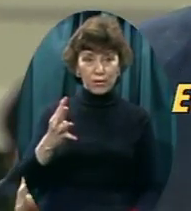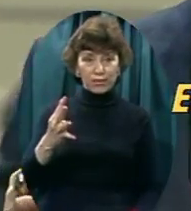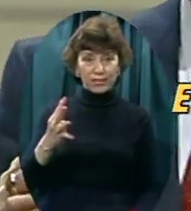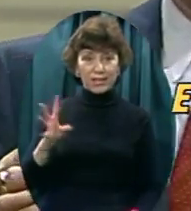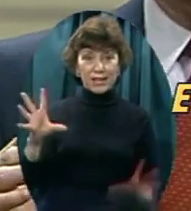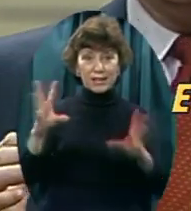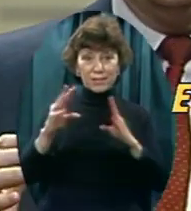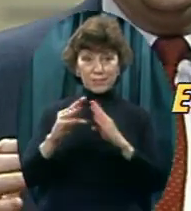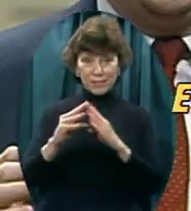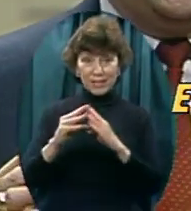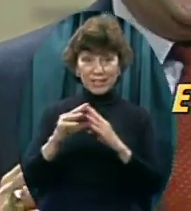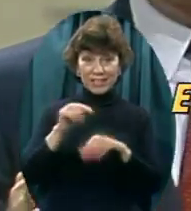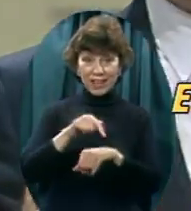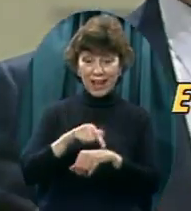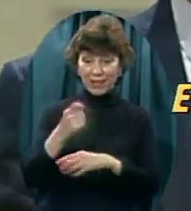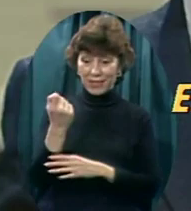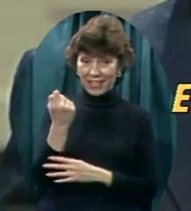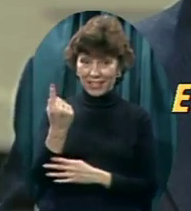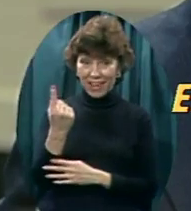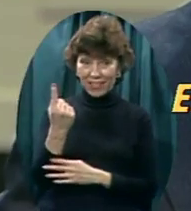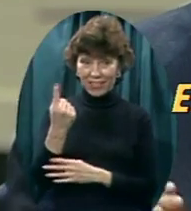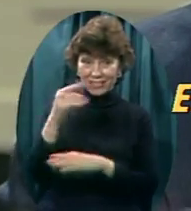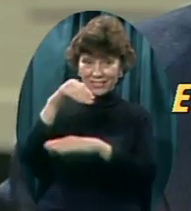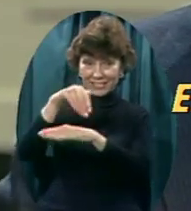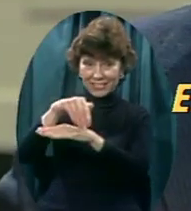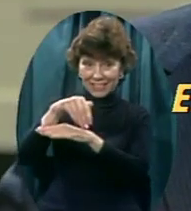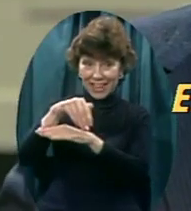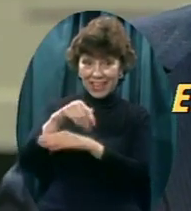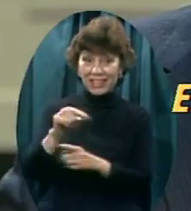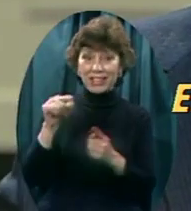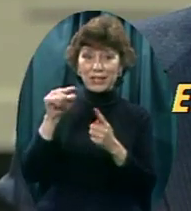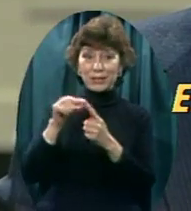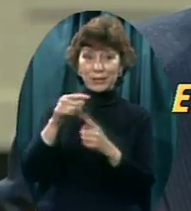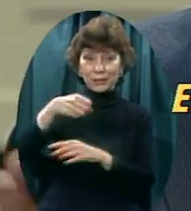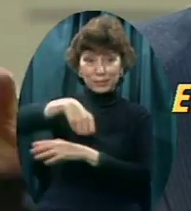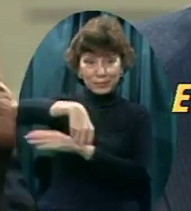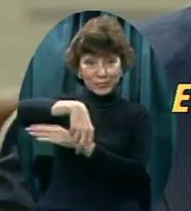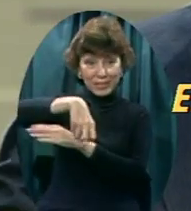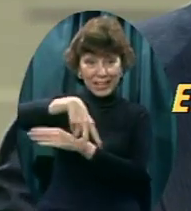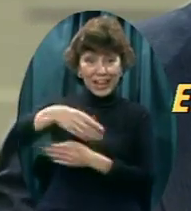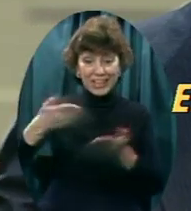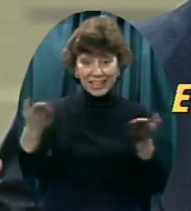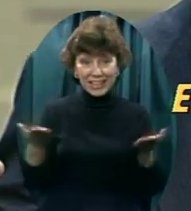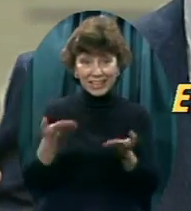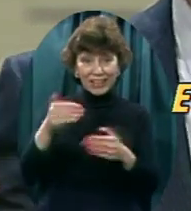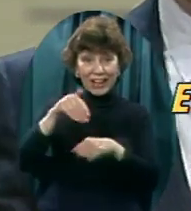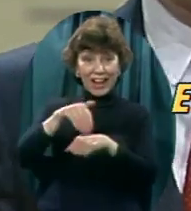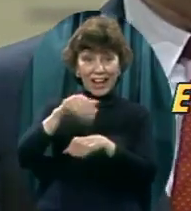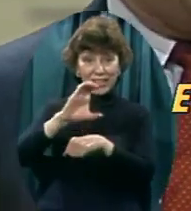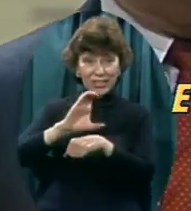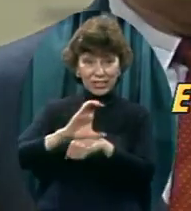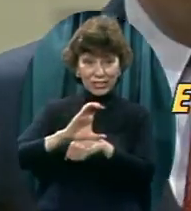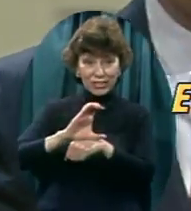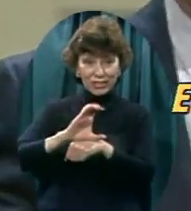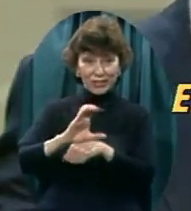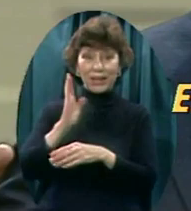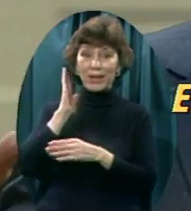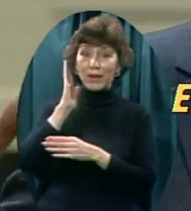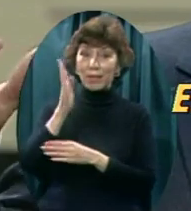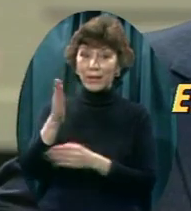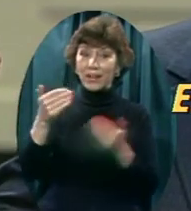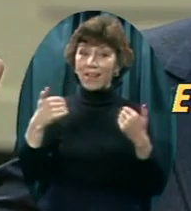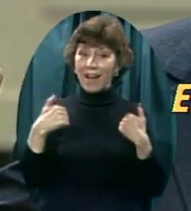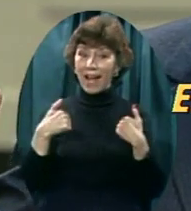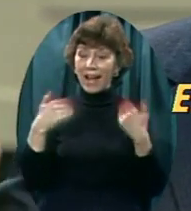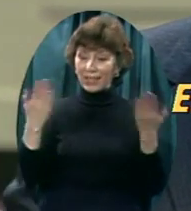till midnight. And we finally decided that that's going to be right here instead of Liberty Mountain, right here